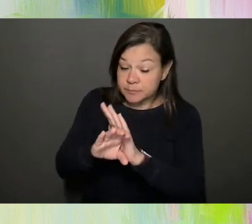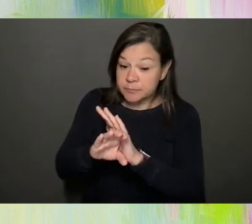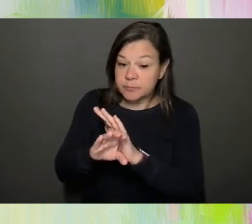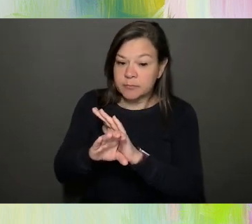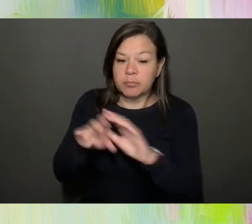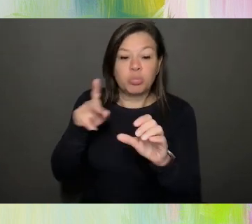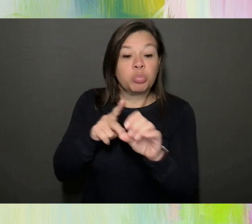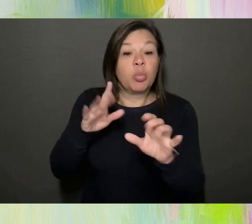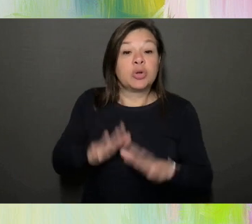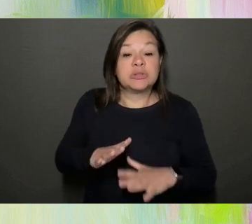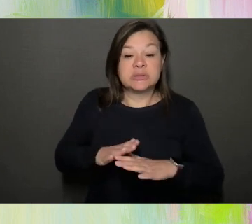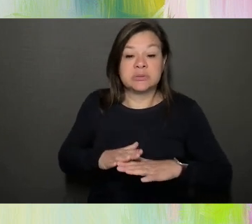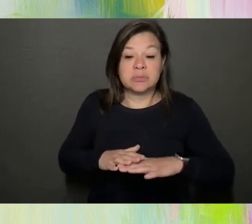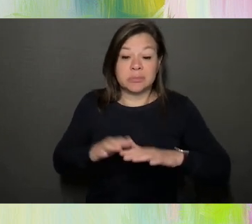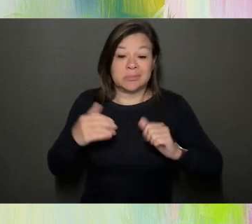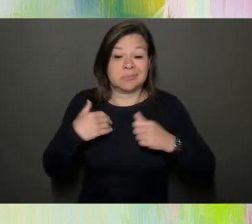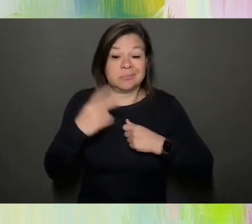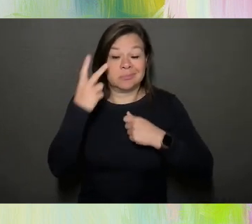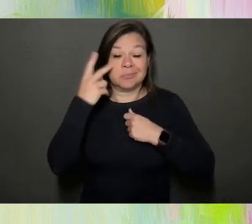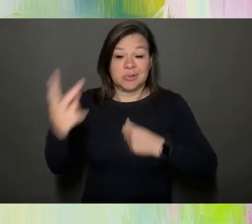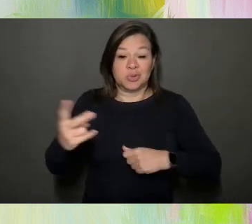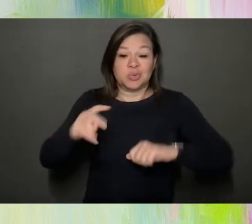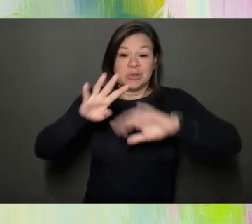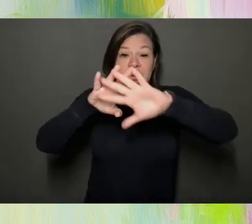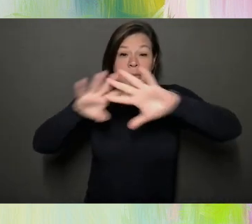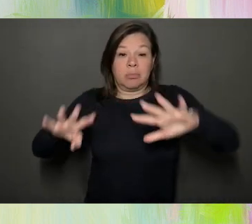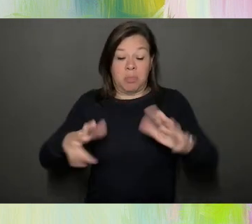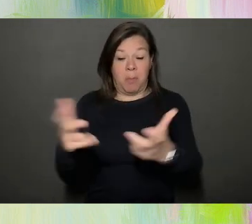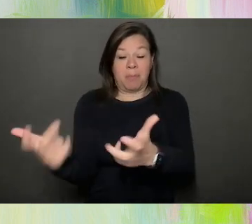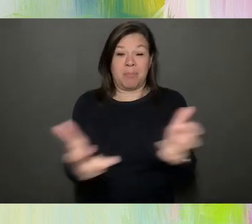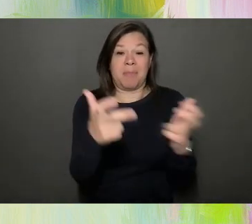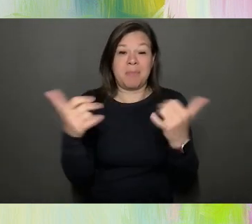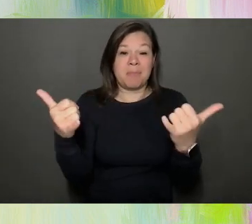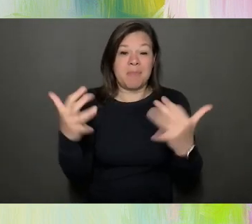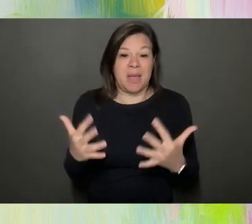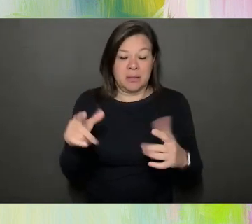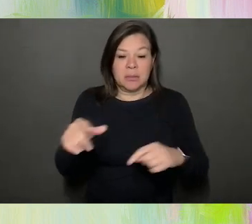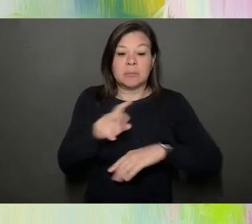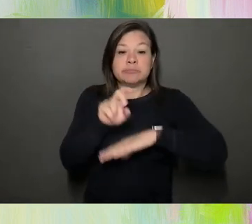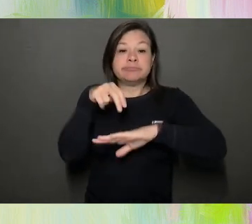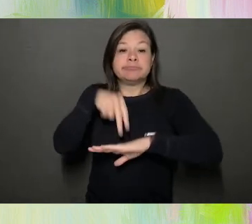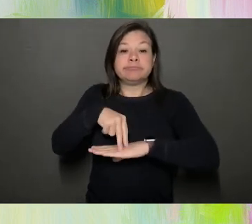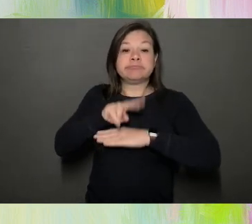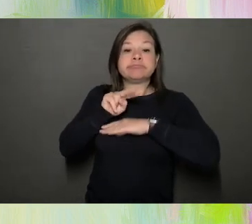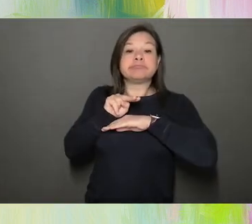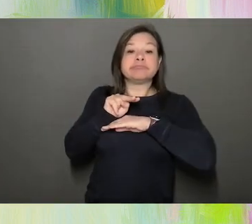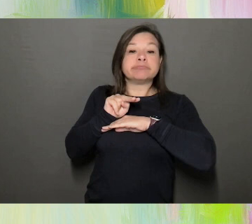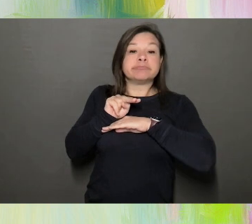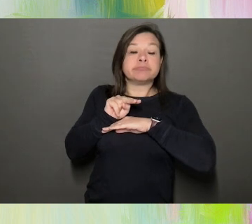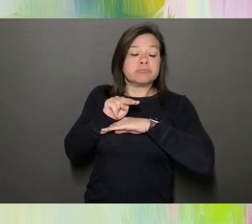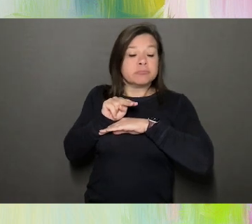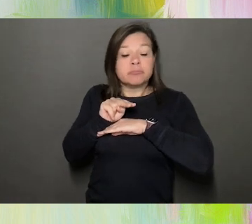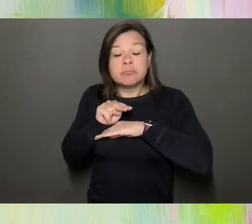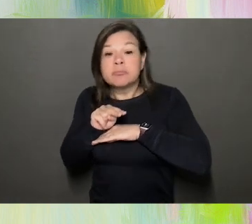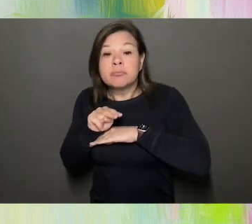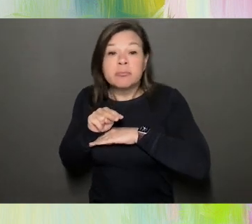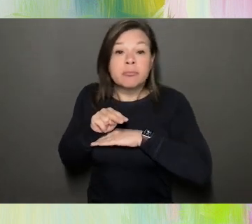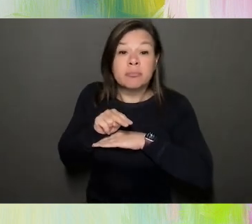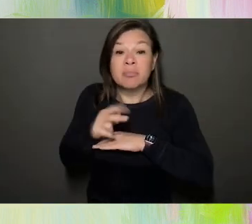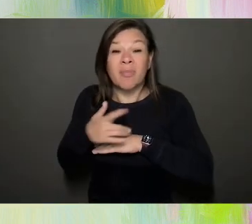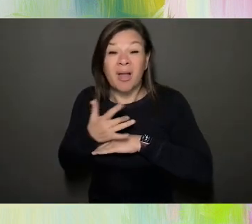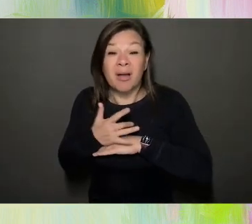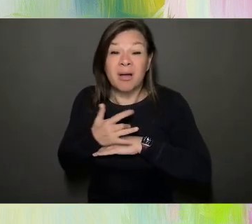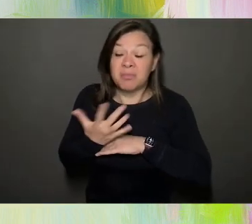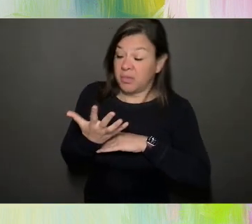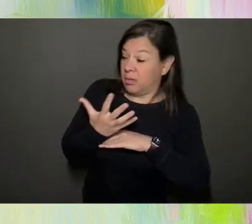in, uh, uh, like a basketball court. And he says, I feel like if I wanted to play basketball with